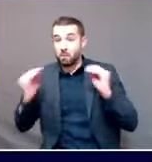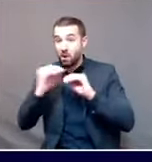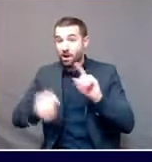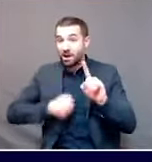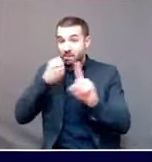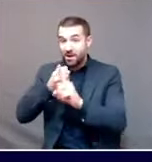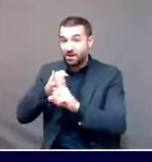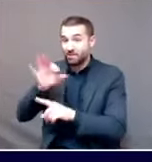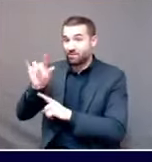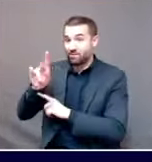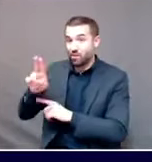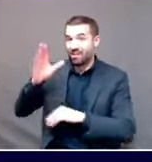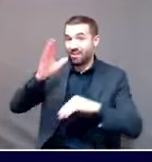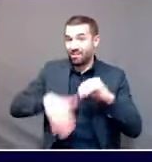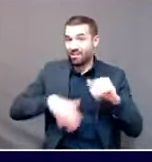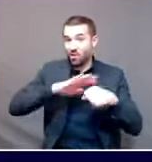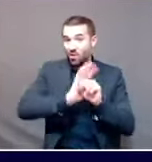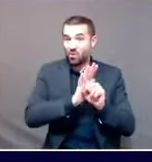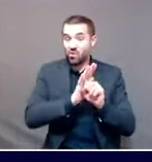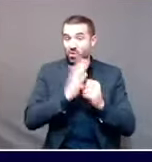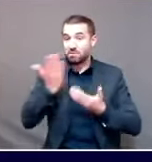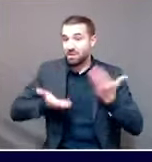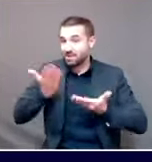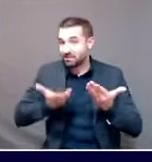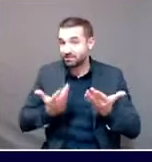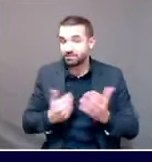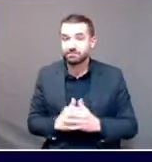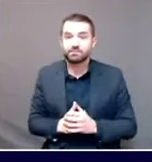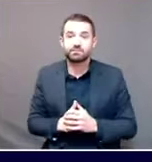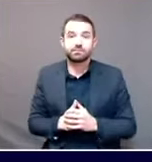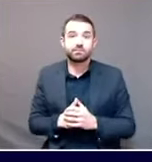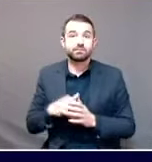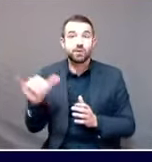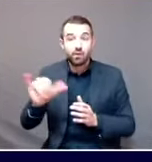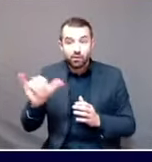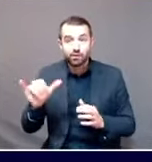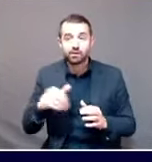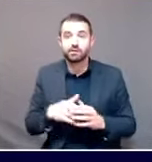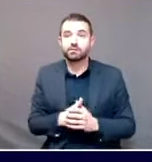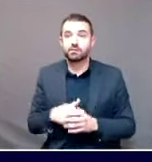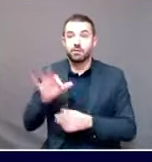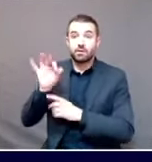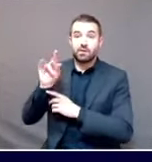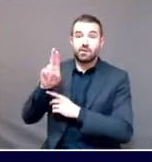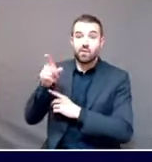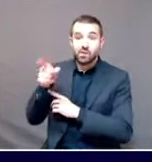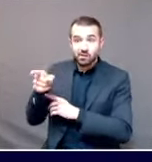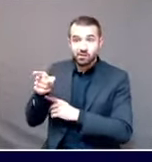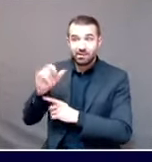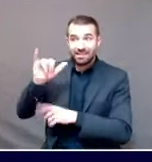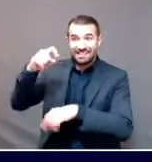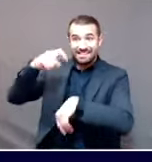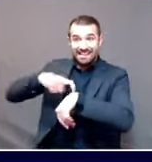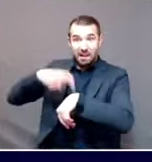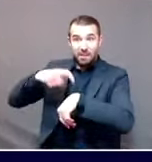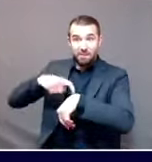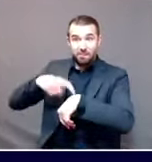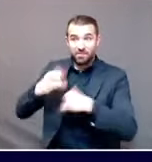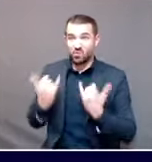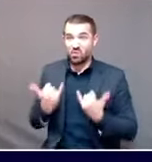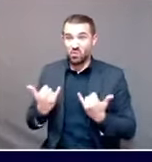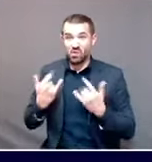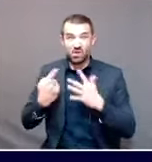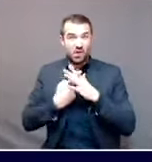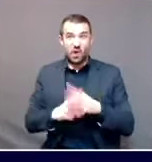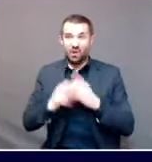viruses are different. The other thing to bear in mind, John, is that flu season is just ramping up. Right now in Maine, we are just